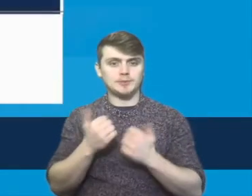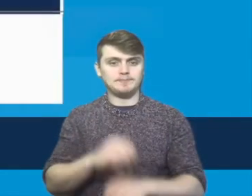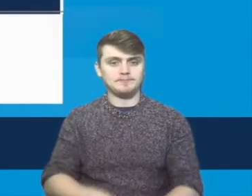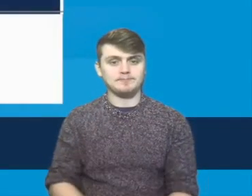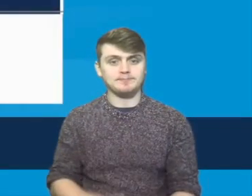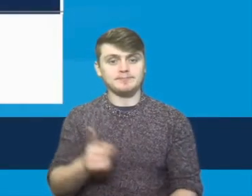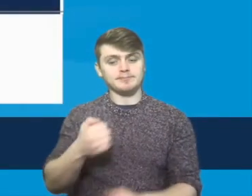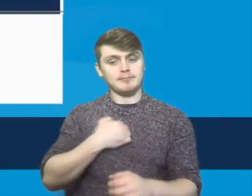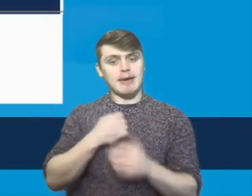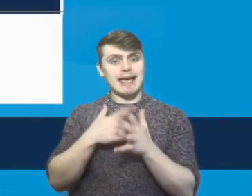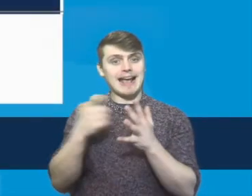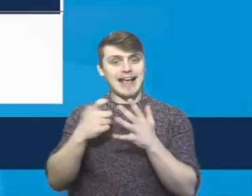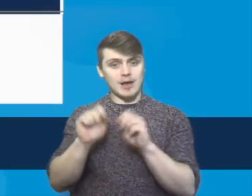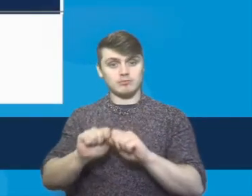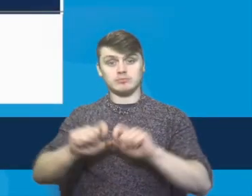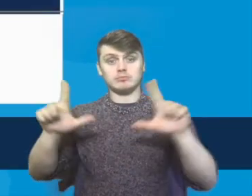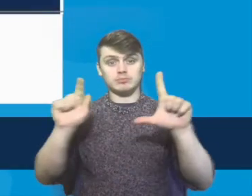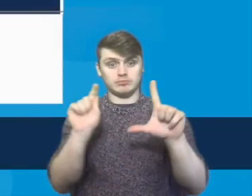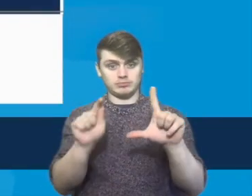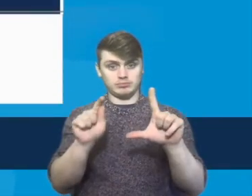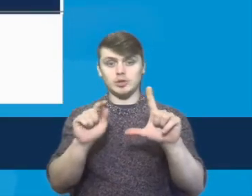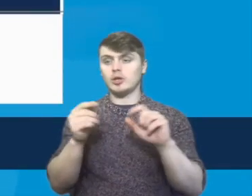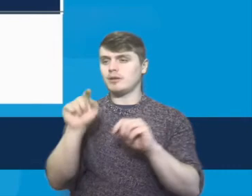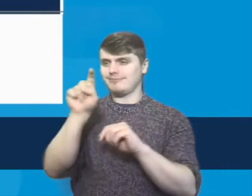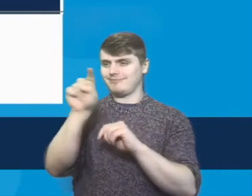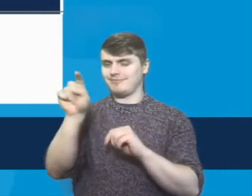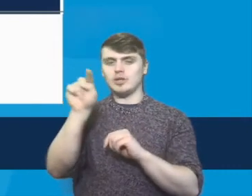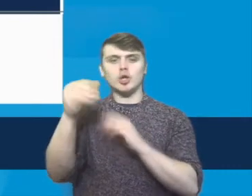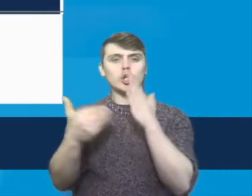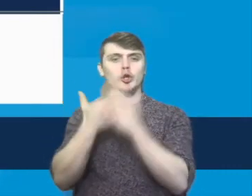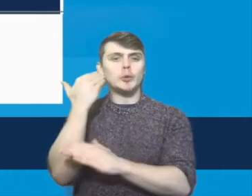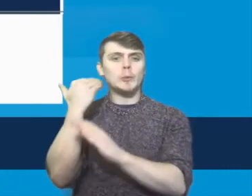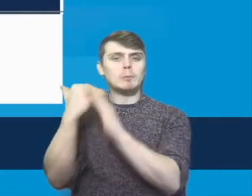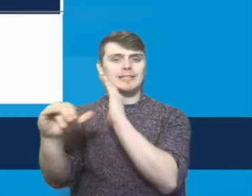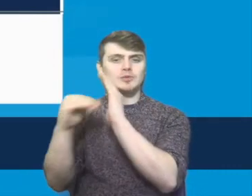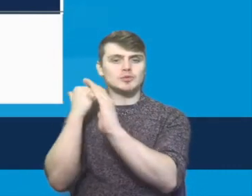When the My Account page opens, select New Messages